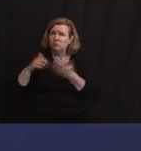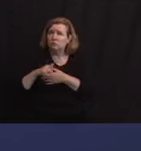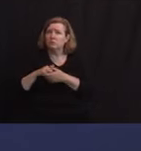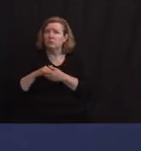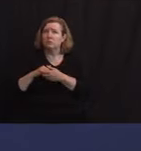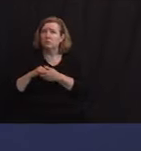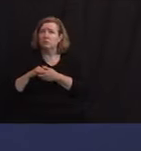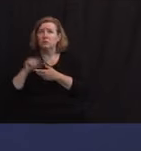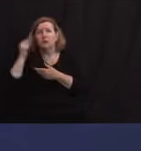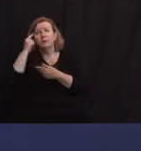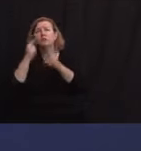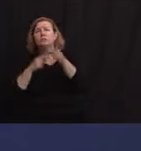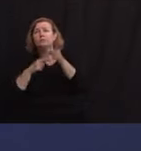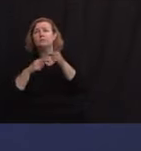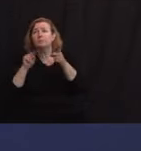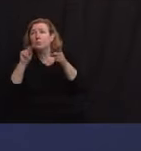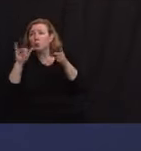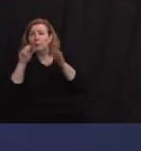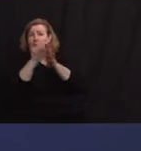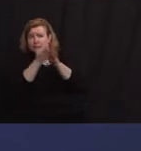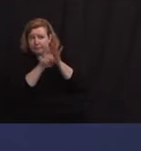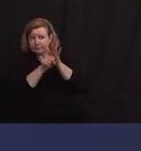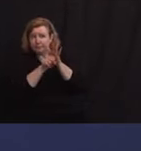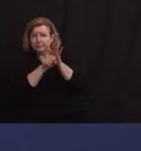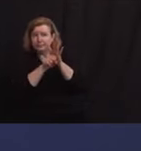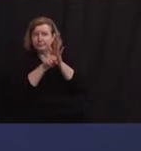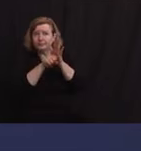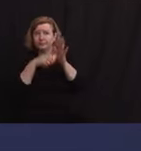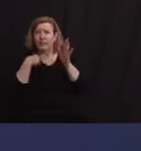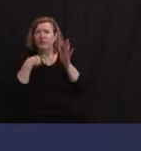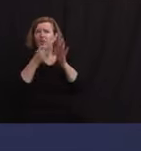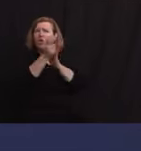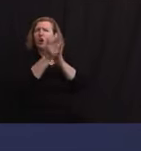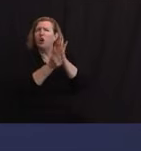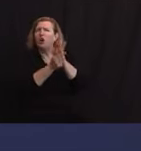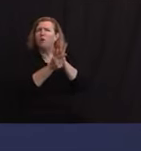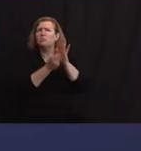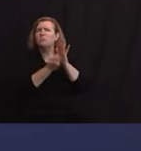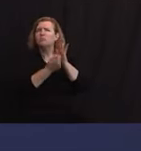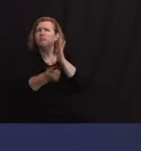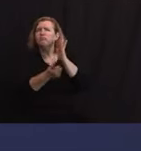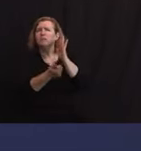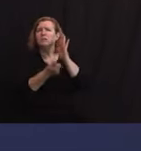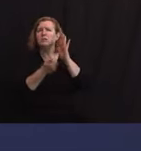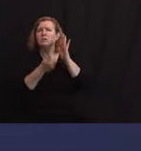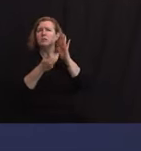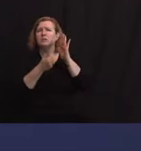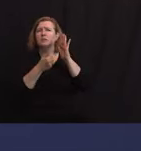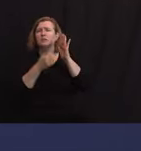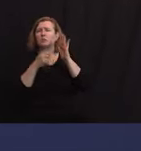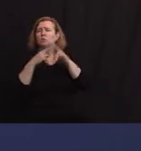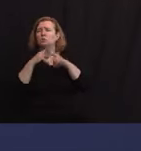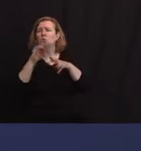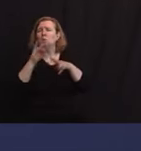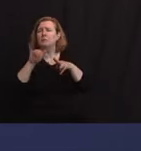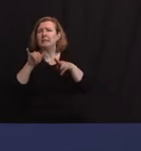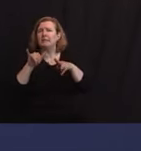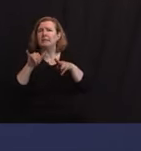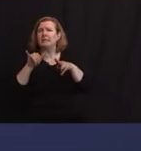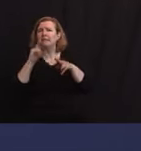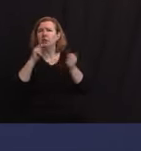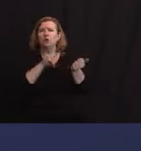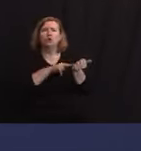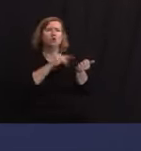New York State has passed a law repealing blanket immunity for nursing homes and health care providers. You signed a